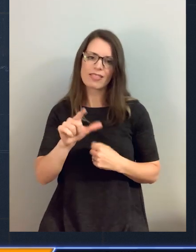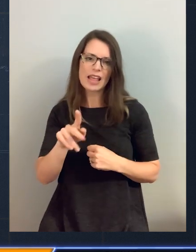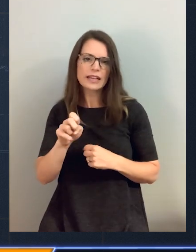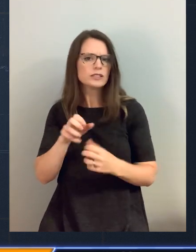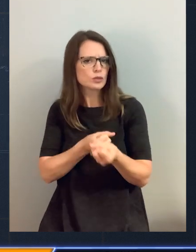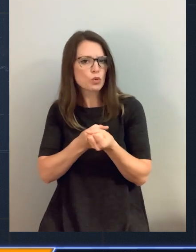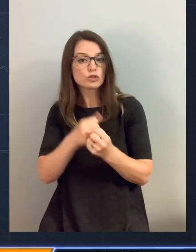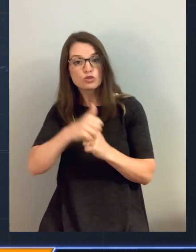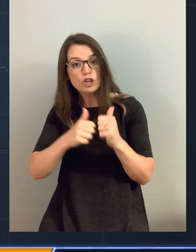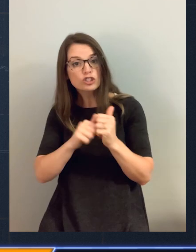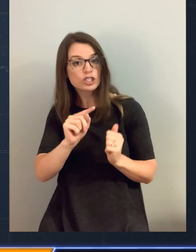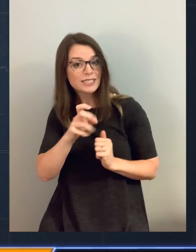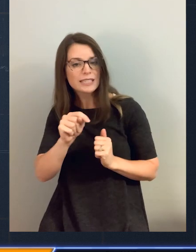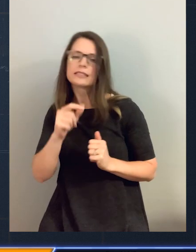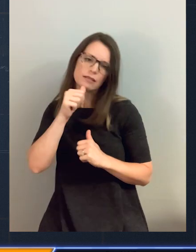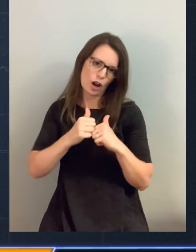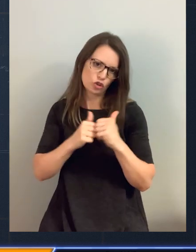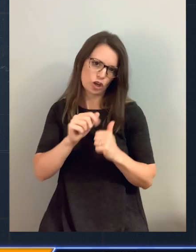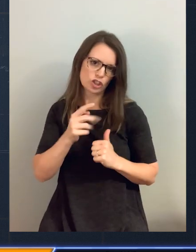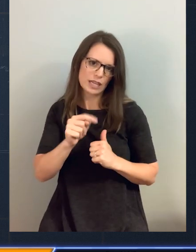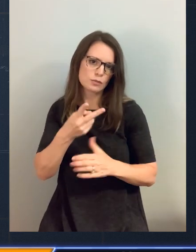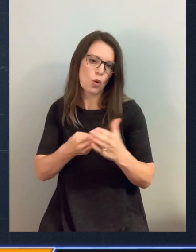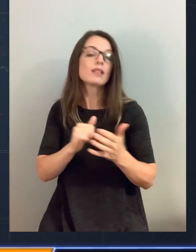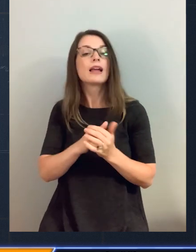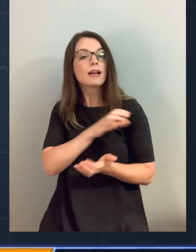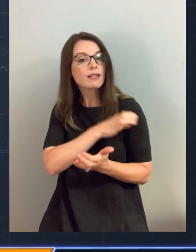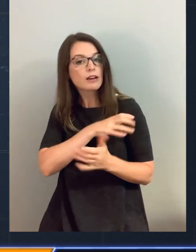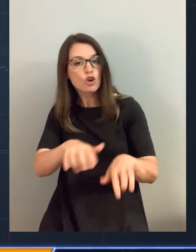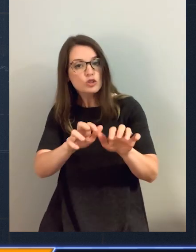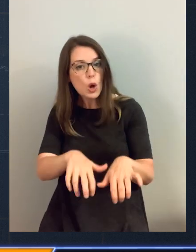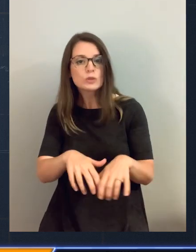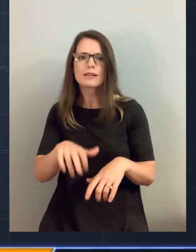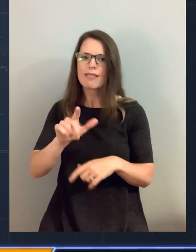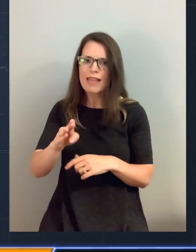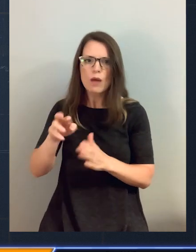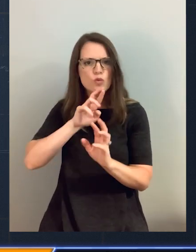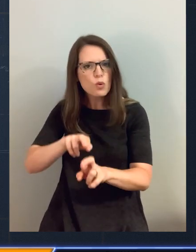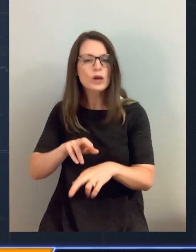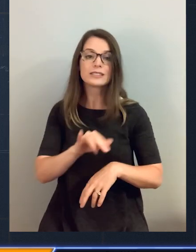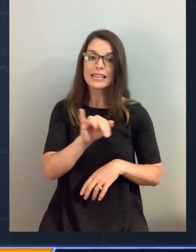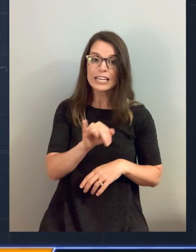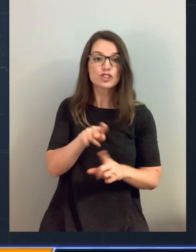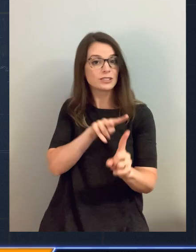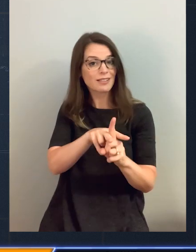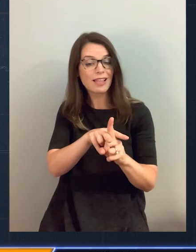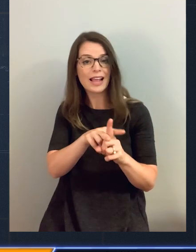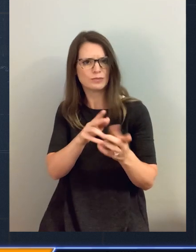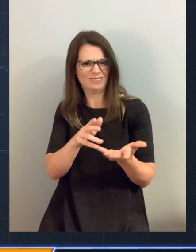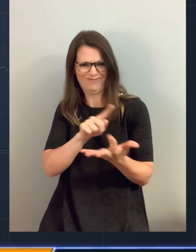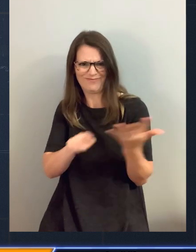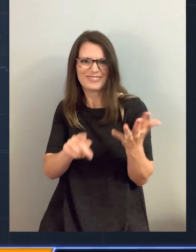HealthLake supports both structured and non-structured text. This can be things like clinical notes, lab reports, insurance claims,